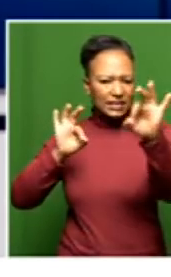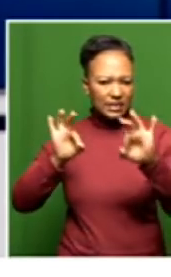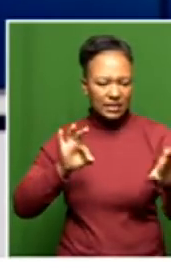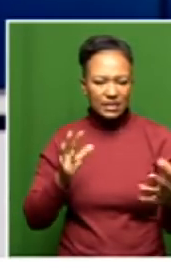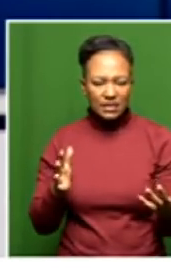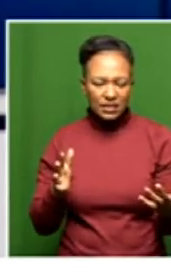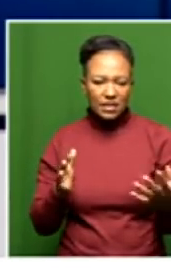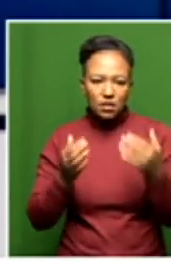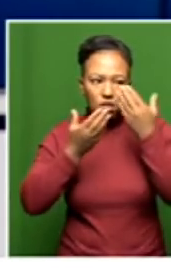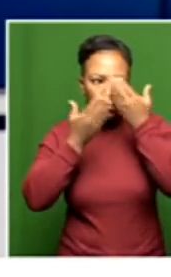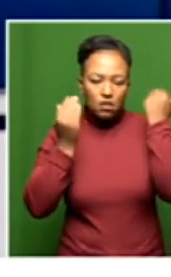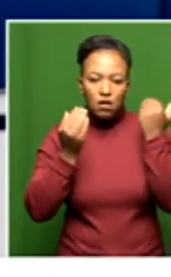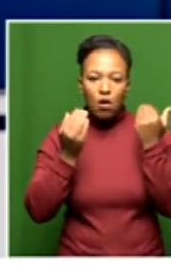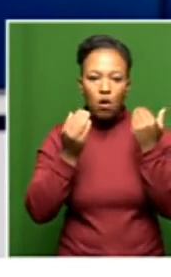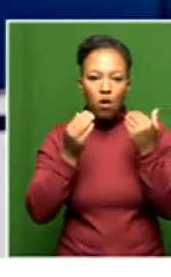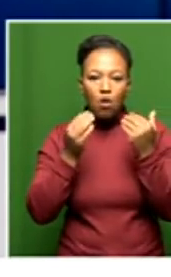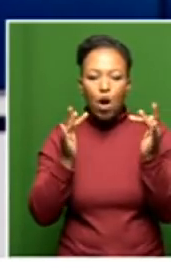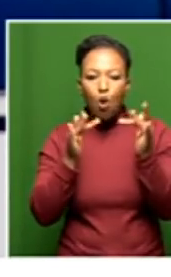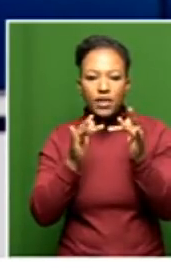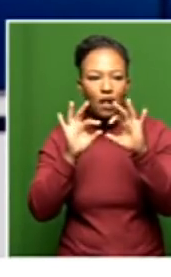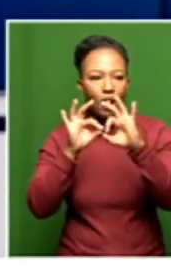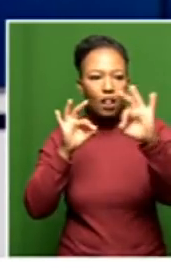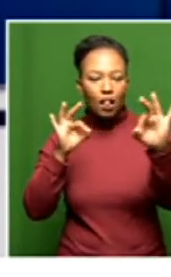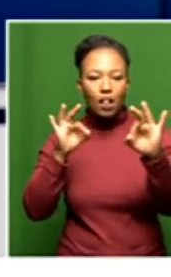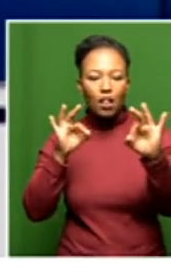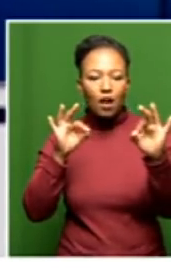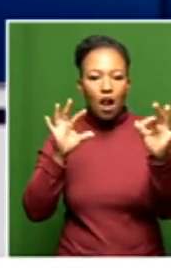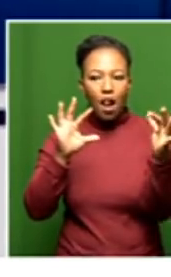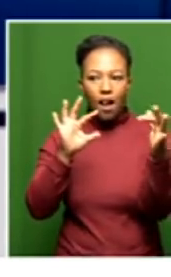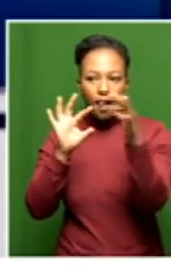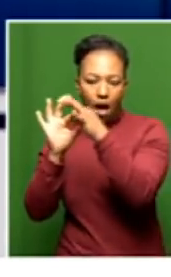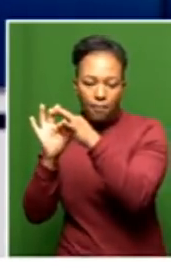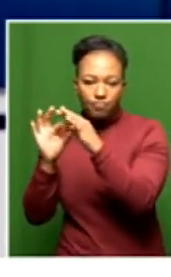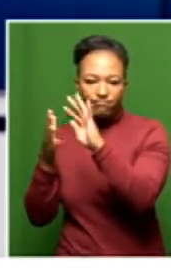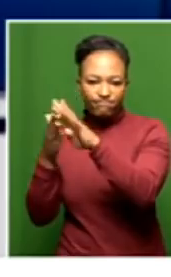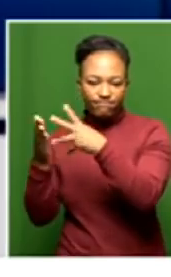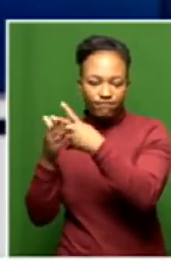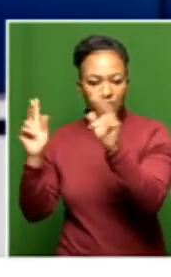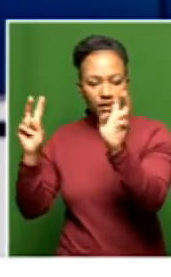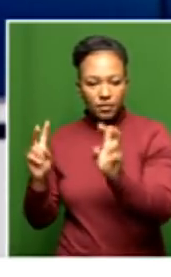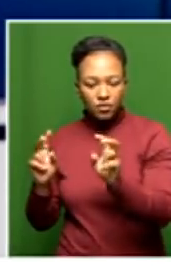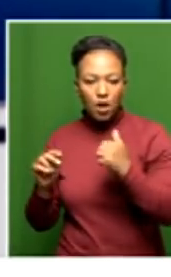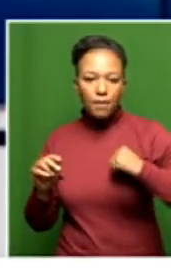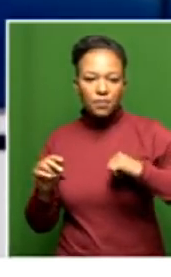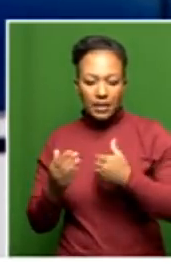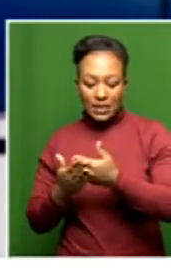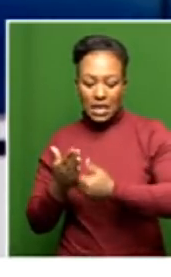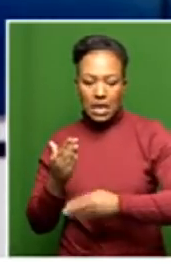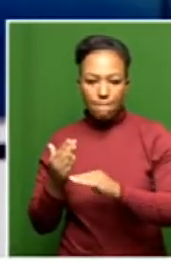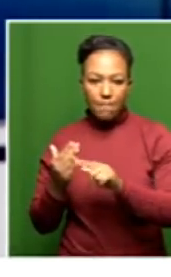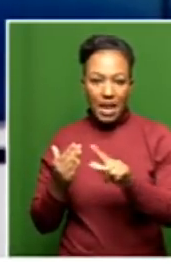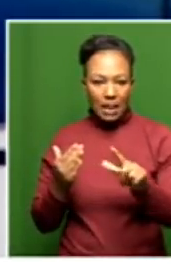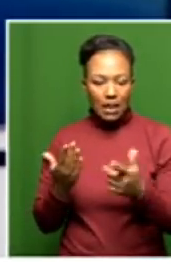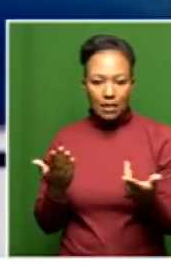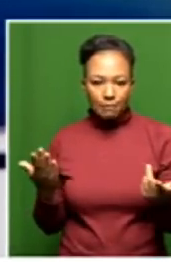know who approved the connection to the grid. That facility doesn't have a municipality utility bill, as we speak.